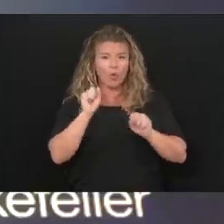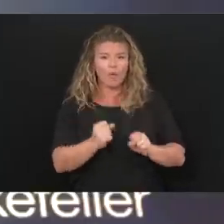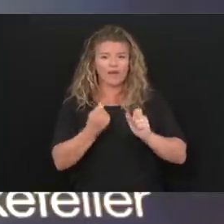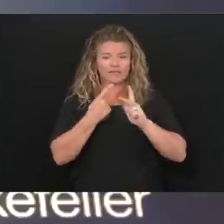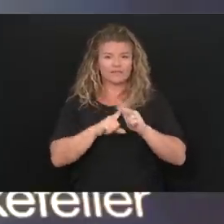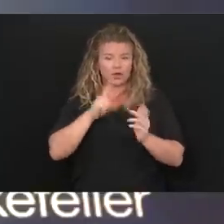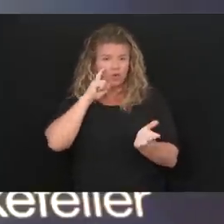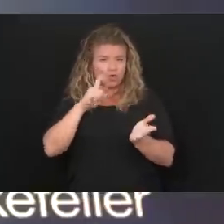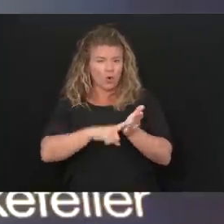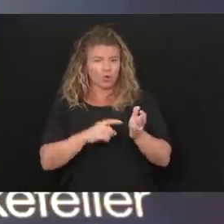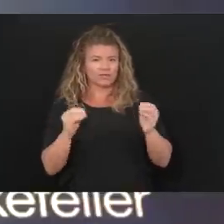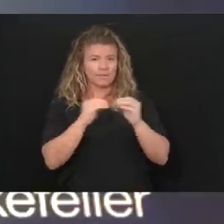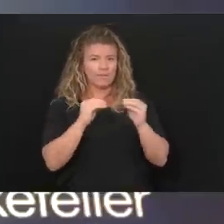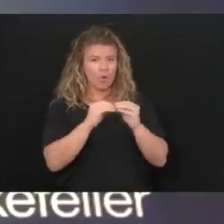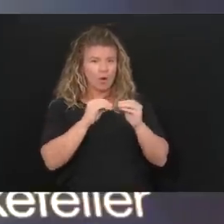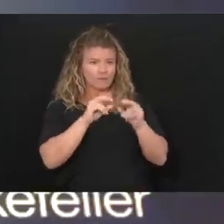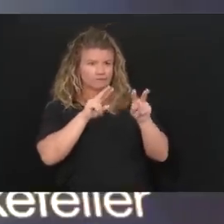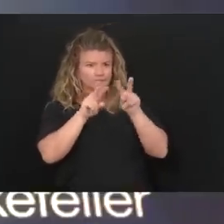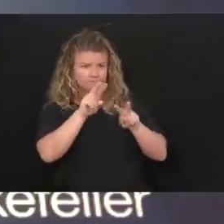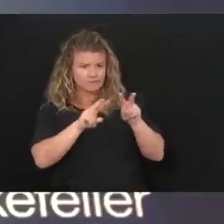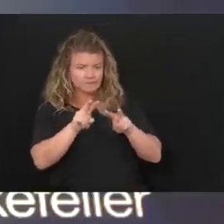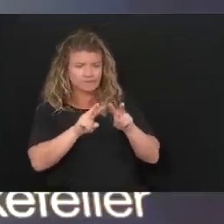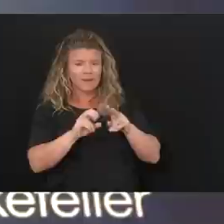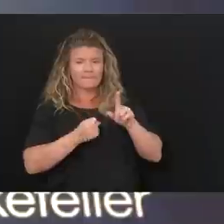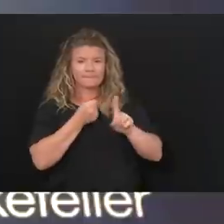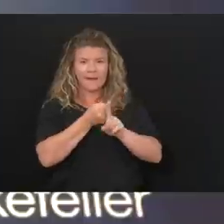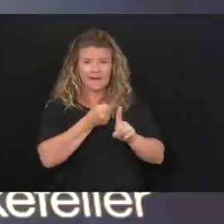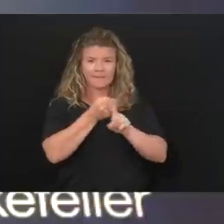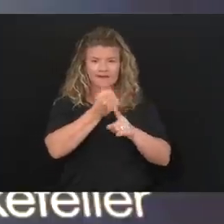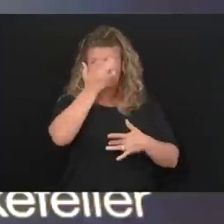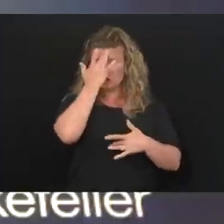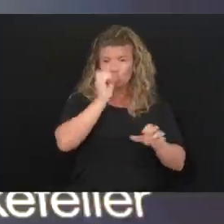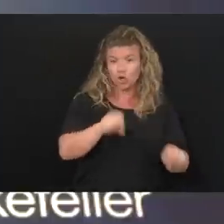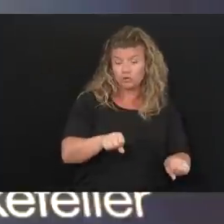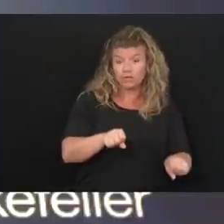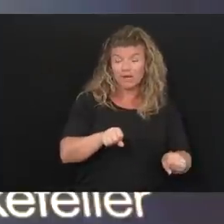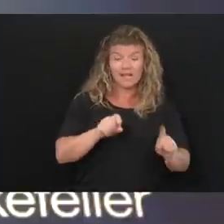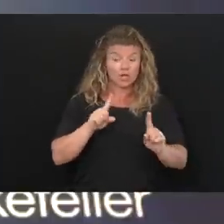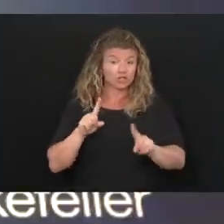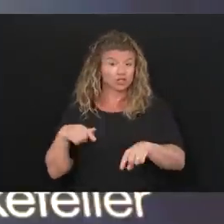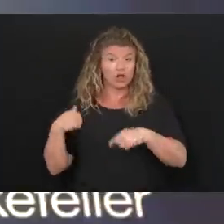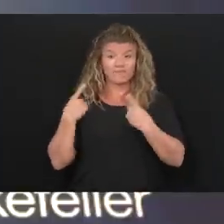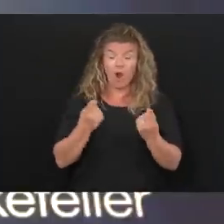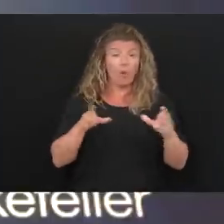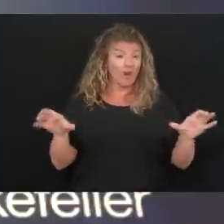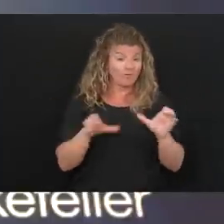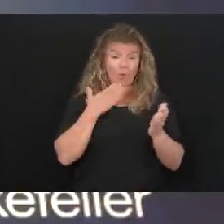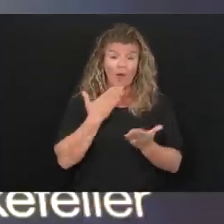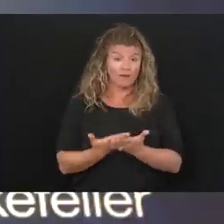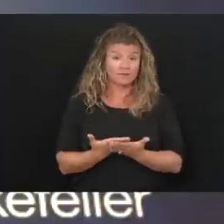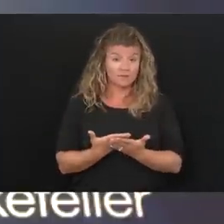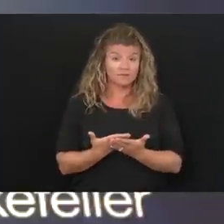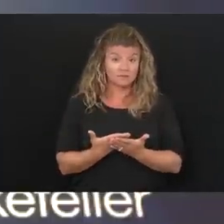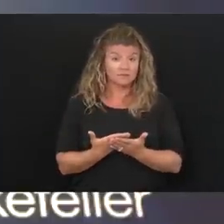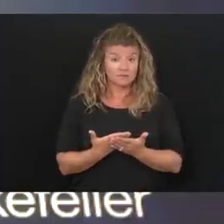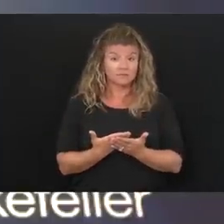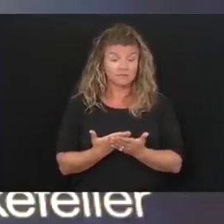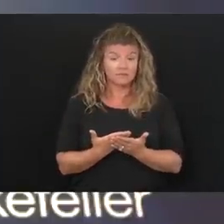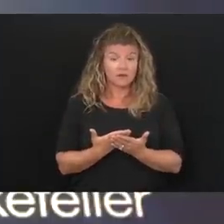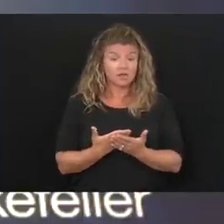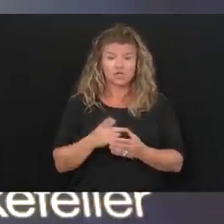to see expression of illness. And thus far, we have done well. So we are very